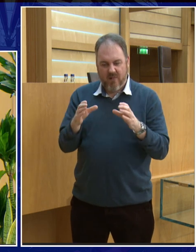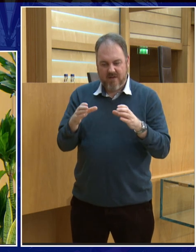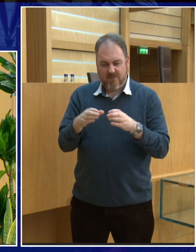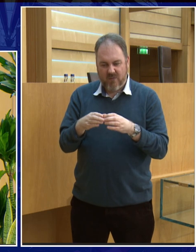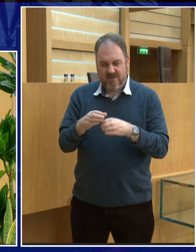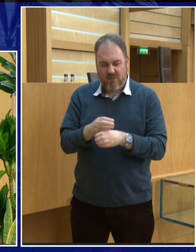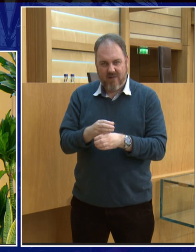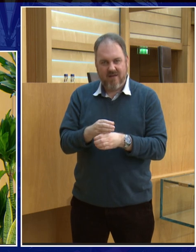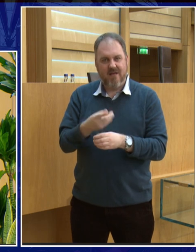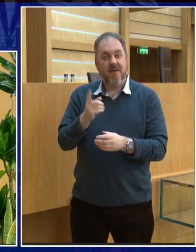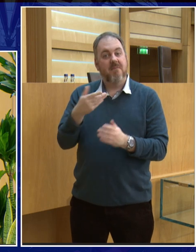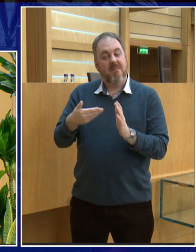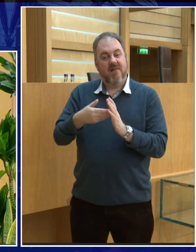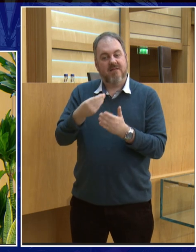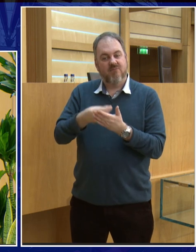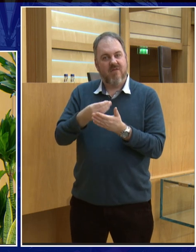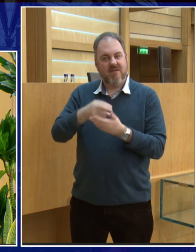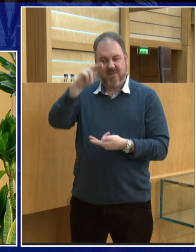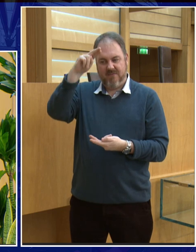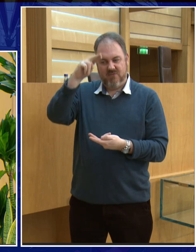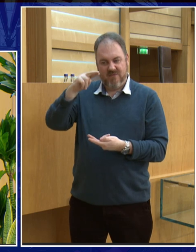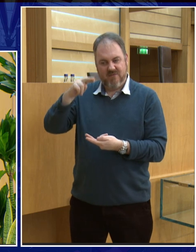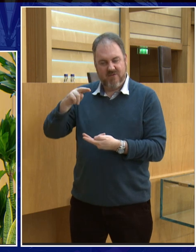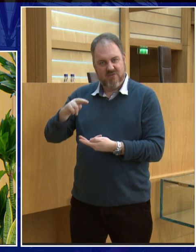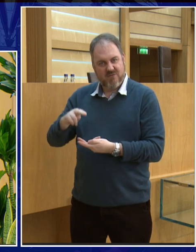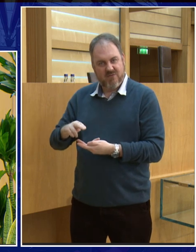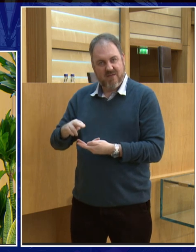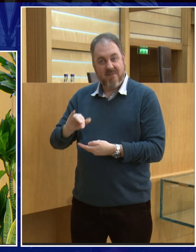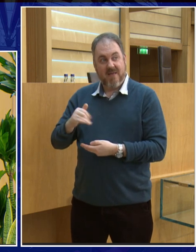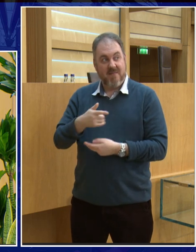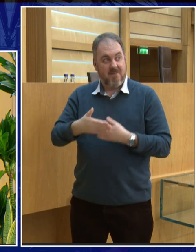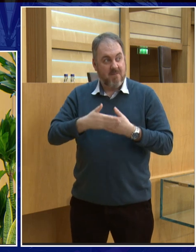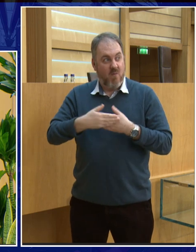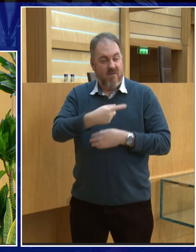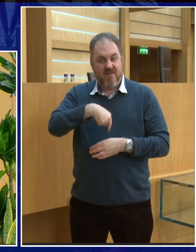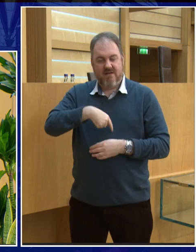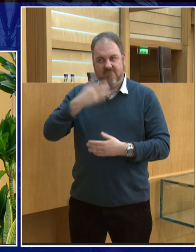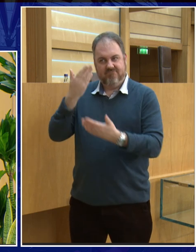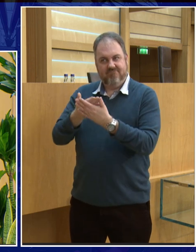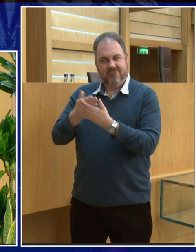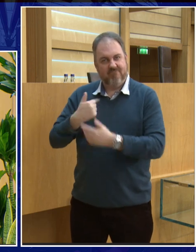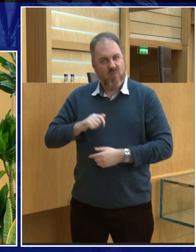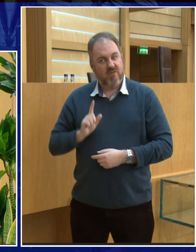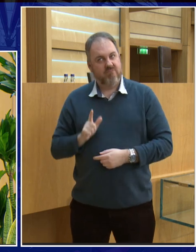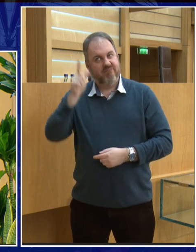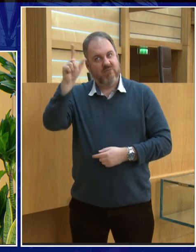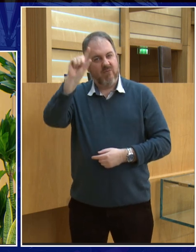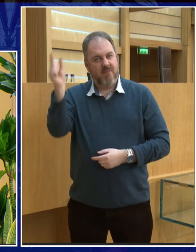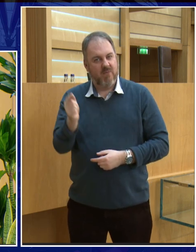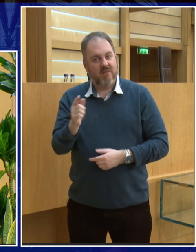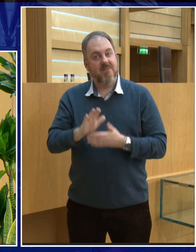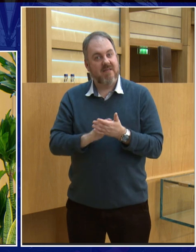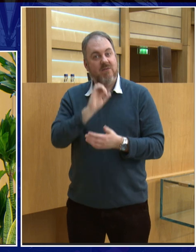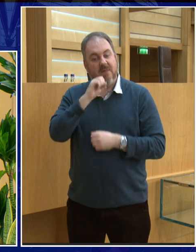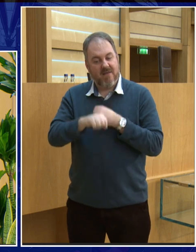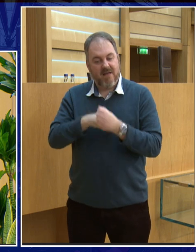it and so the price came down and so I think as many of us want to go to the moon in the future the price should come down we have our